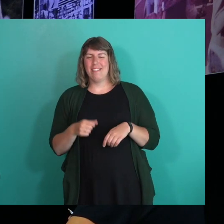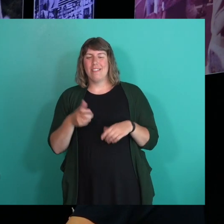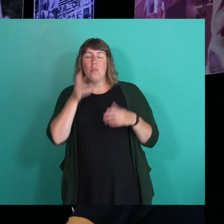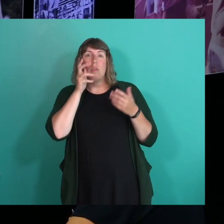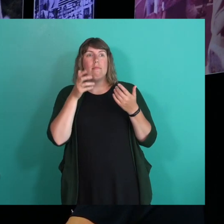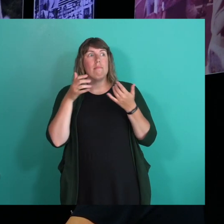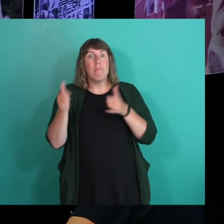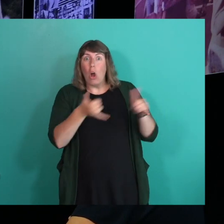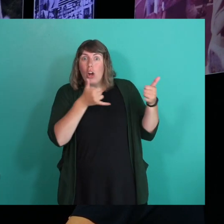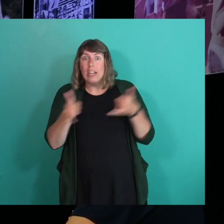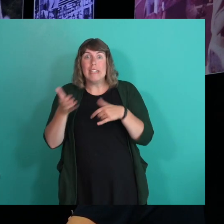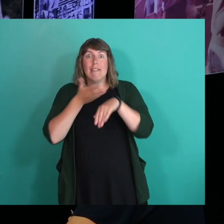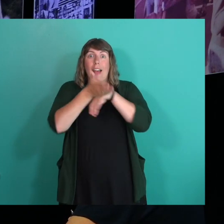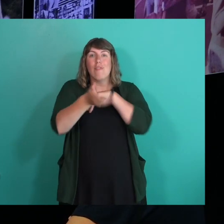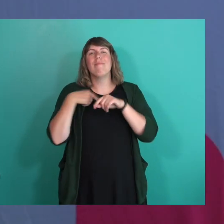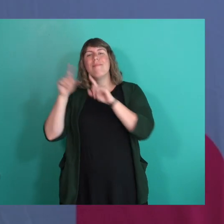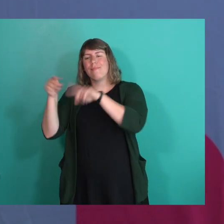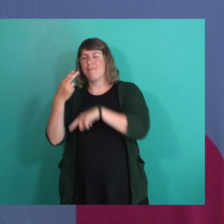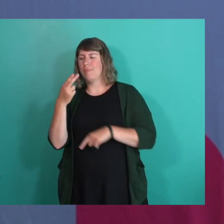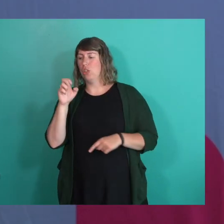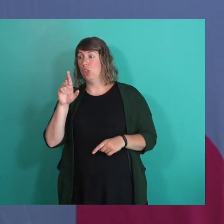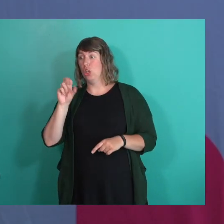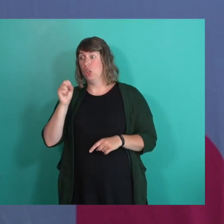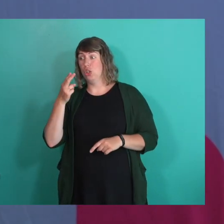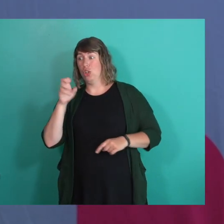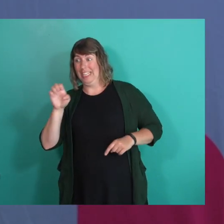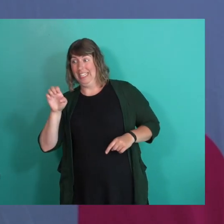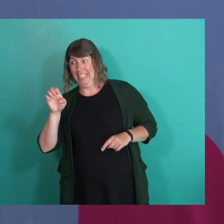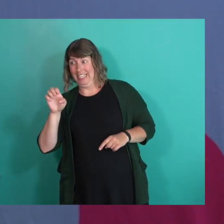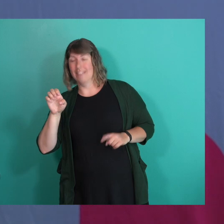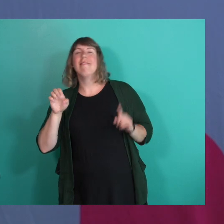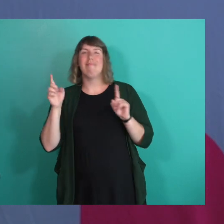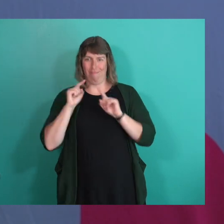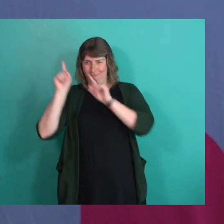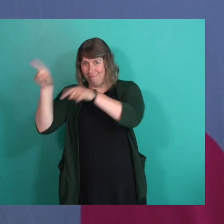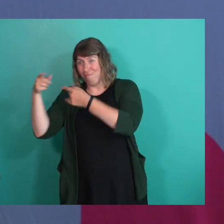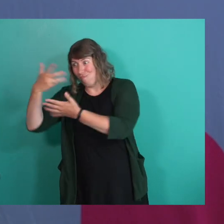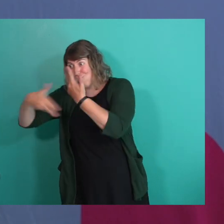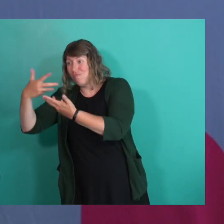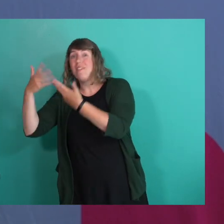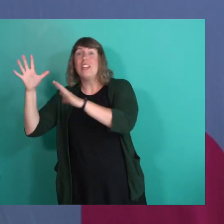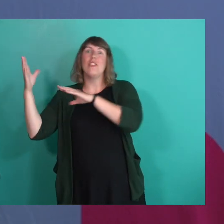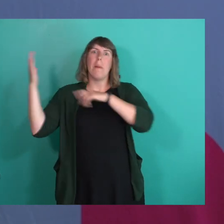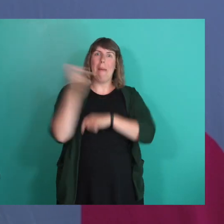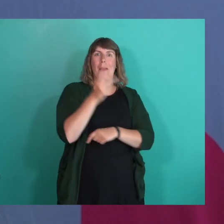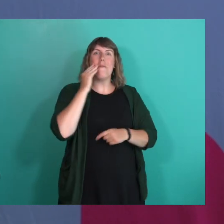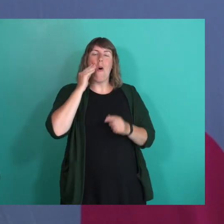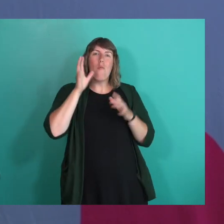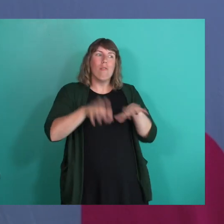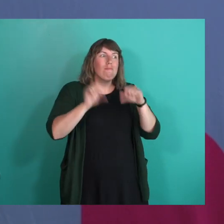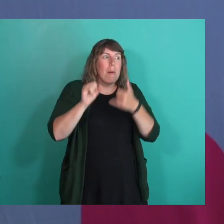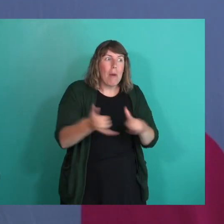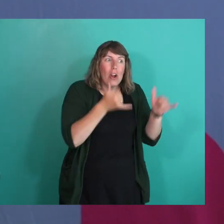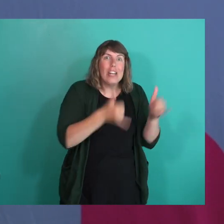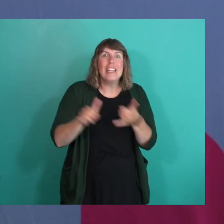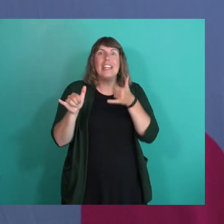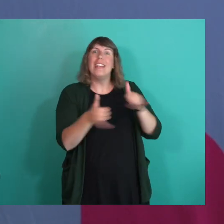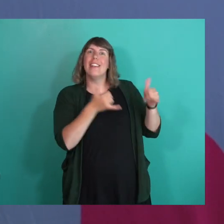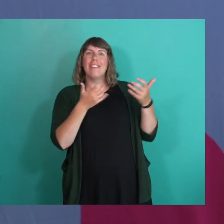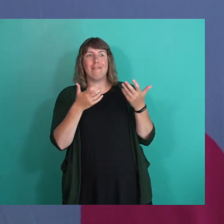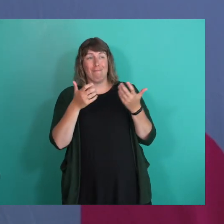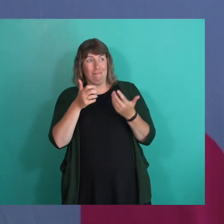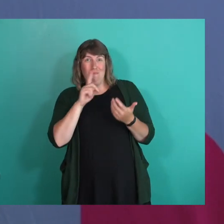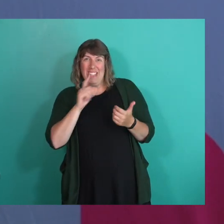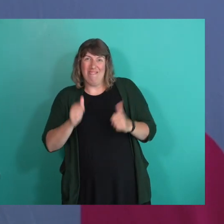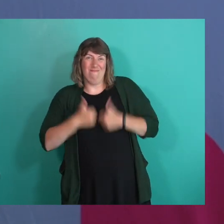parties after going to Hershey and whatever. And it was really it was wild and fun and we survived it.